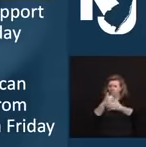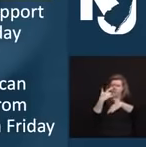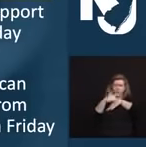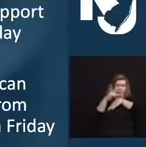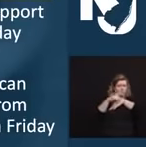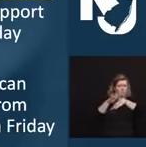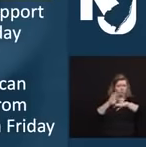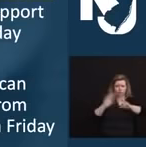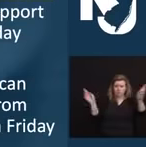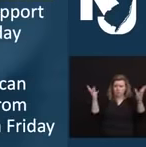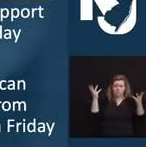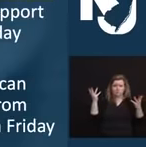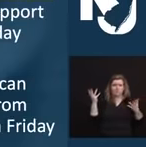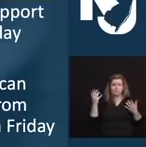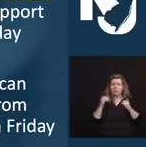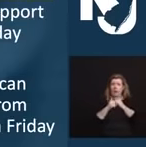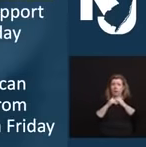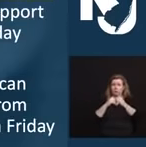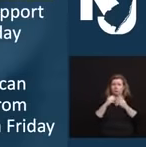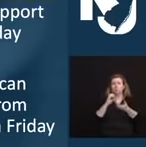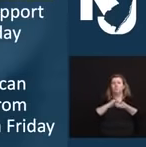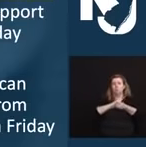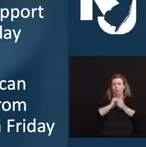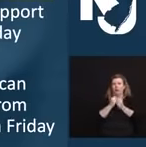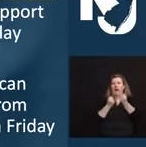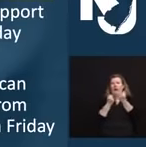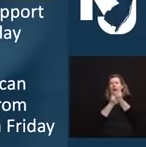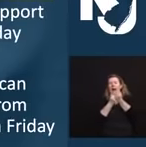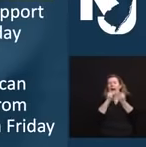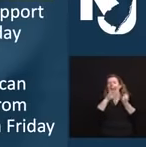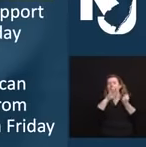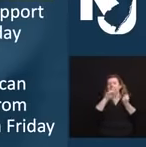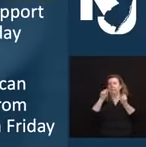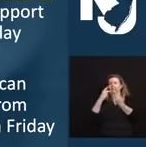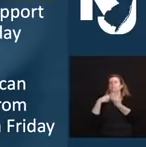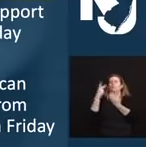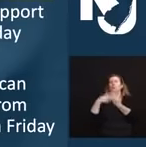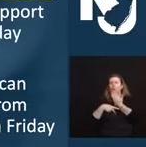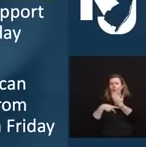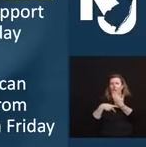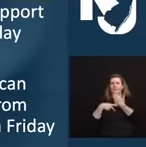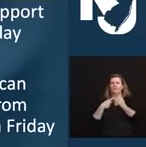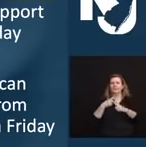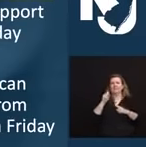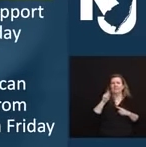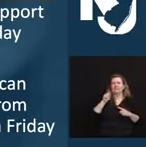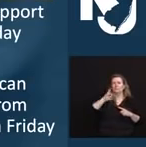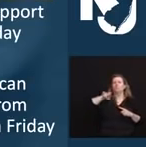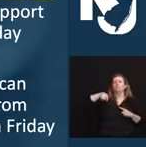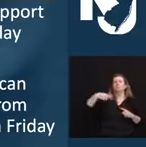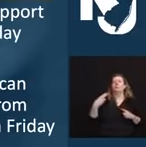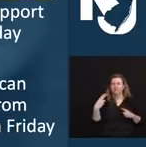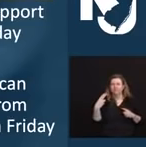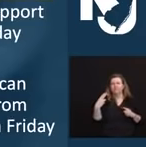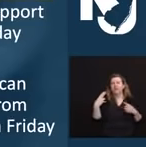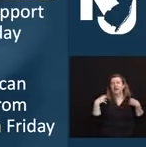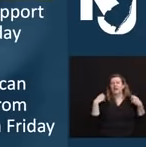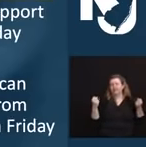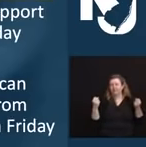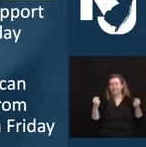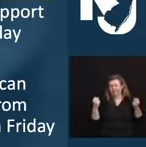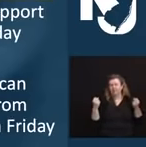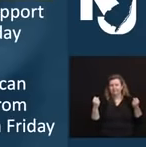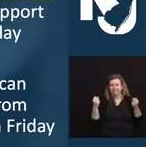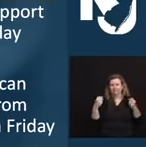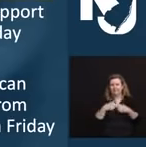through a partnership with Access at St. Joseph's Health in Patterson. You can reach them via video phone at